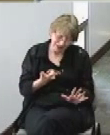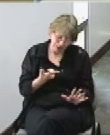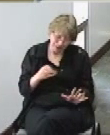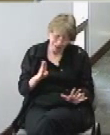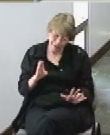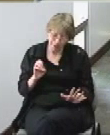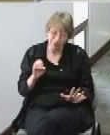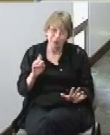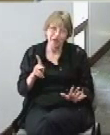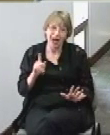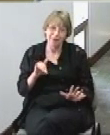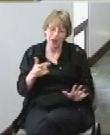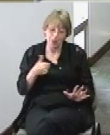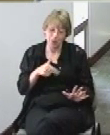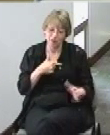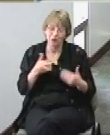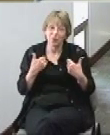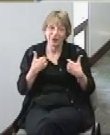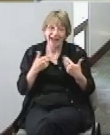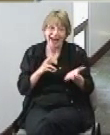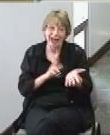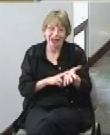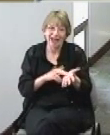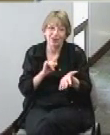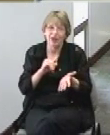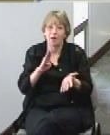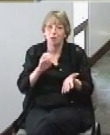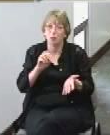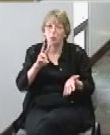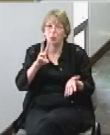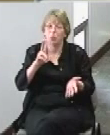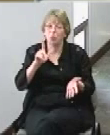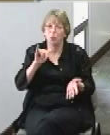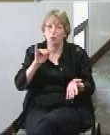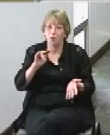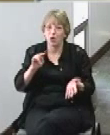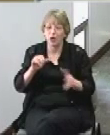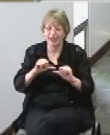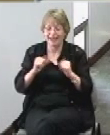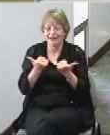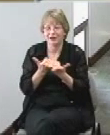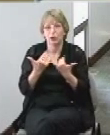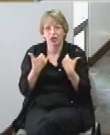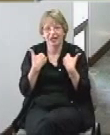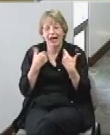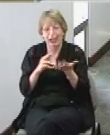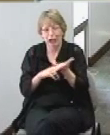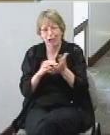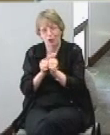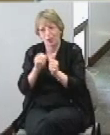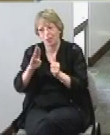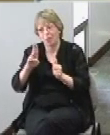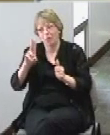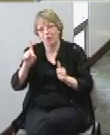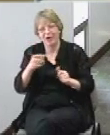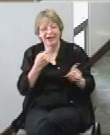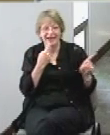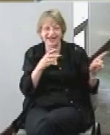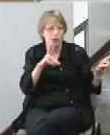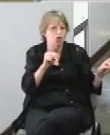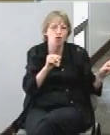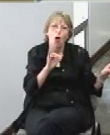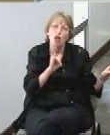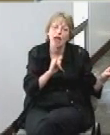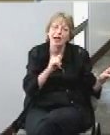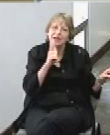that we had a contract that the bowling association had a contract with Budweiser and he said no that's not right